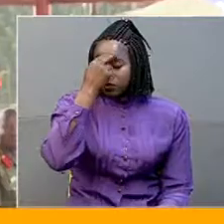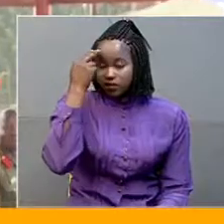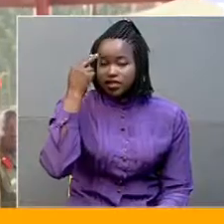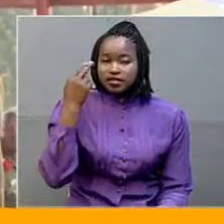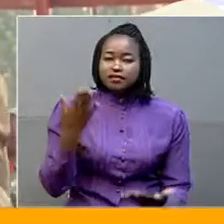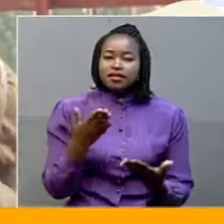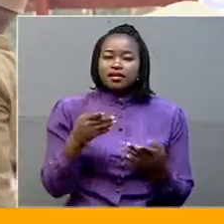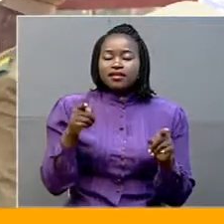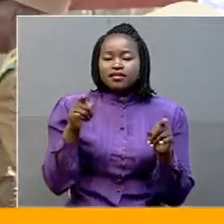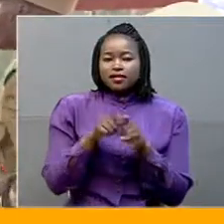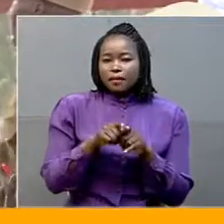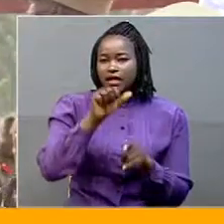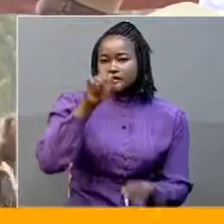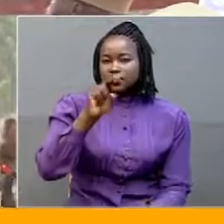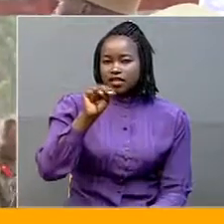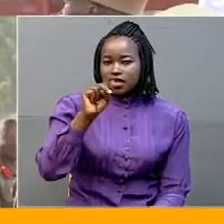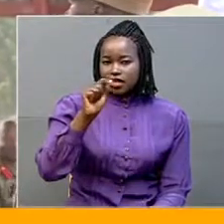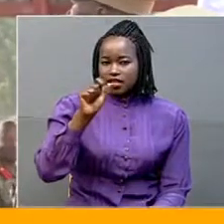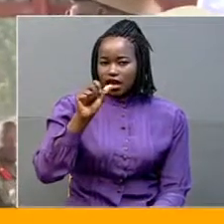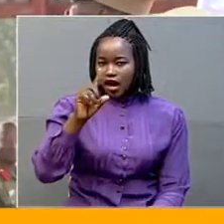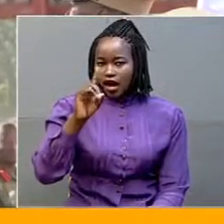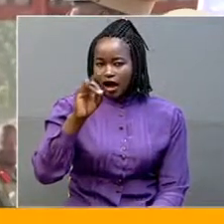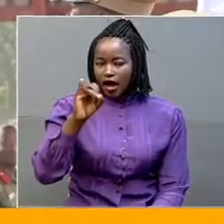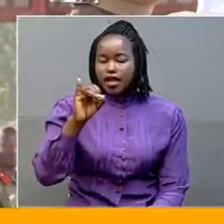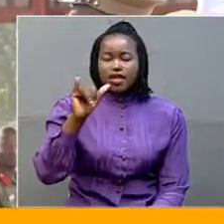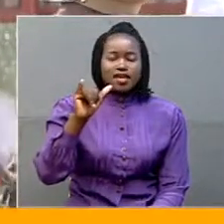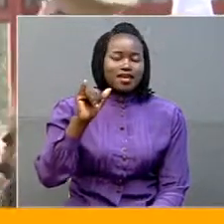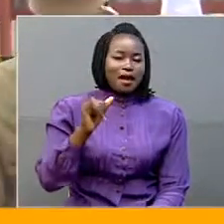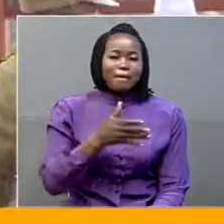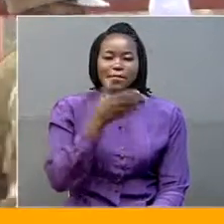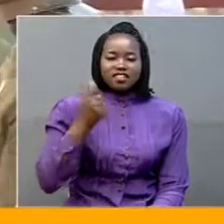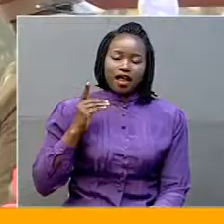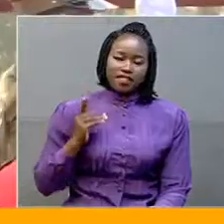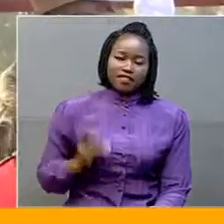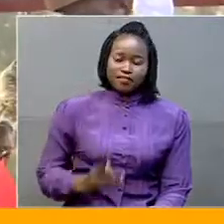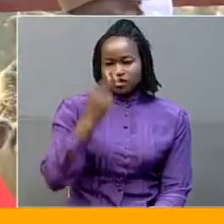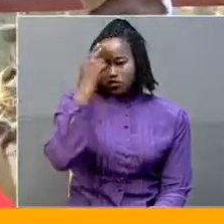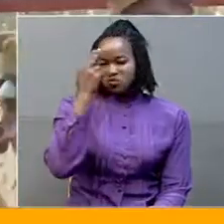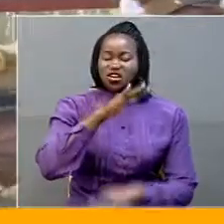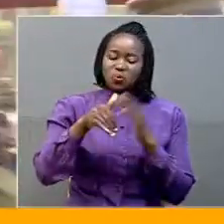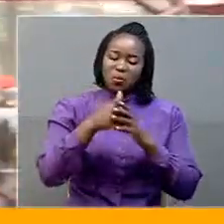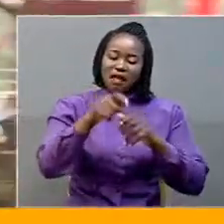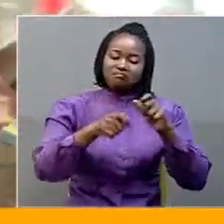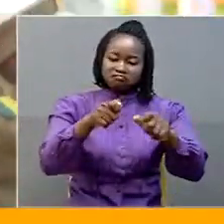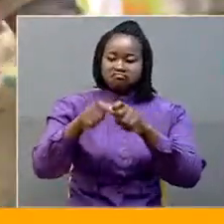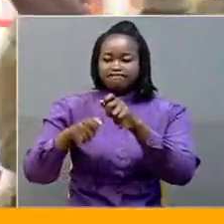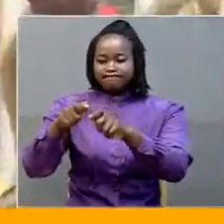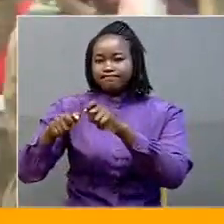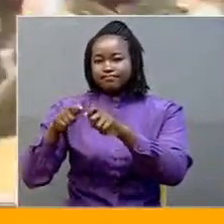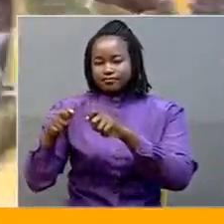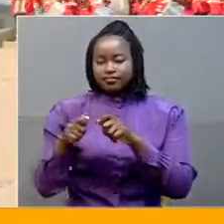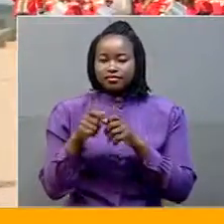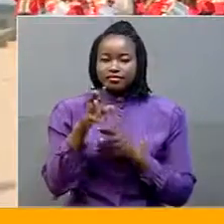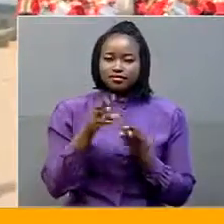Officer St. Heidi San, the most disciplined student. I'm Dennis Blair Kalanzi in Kabamba.